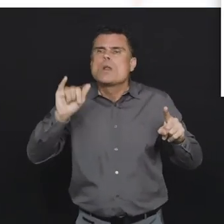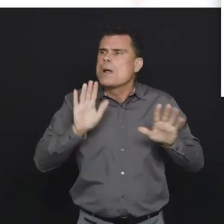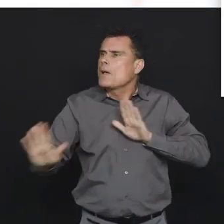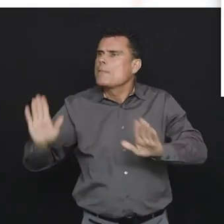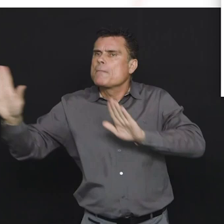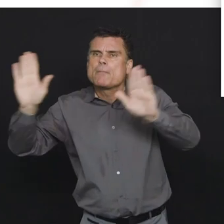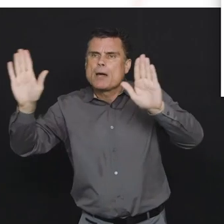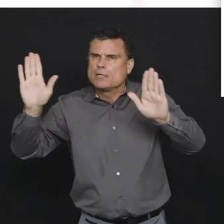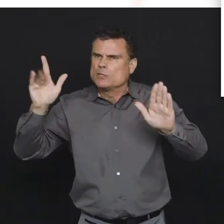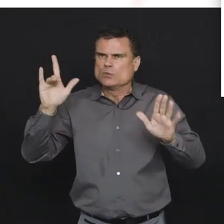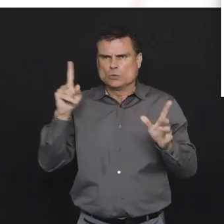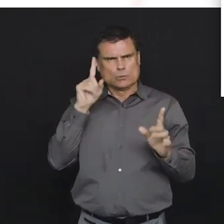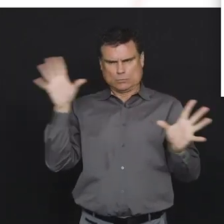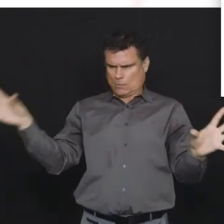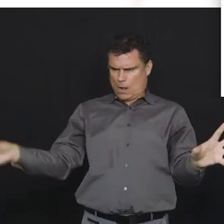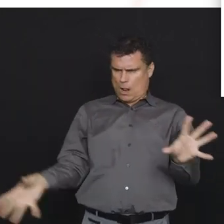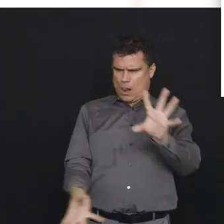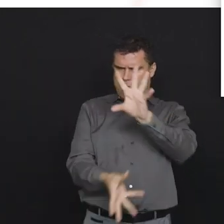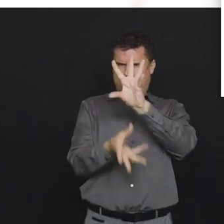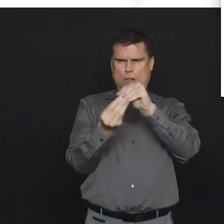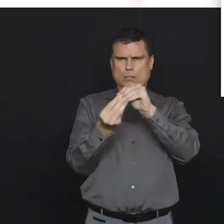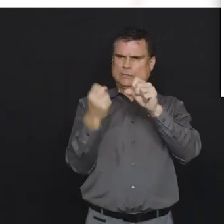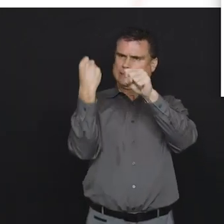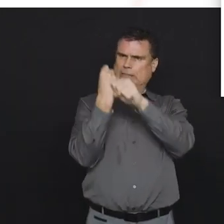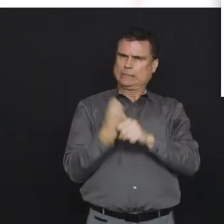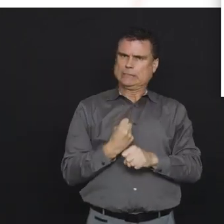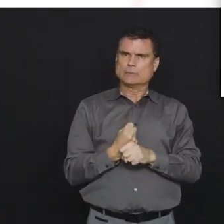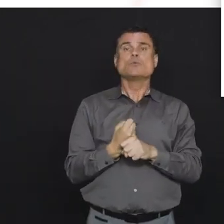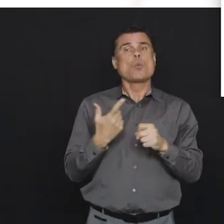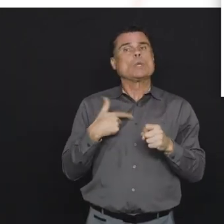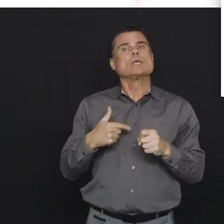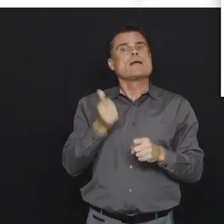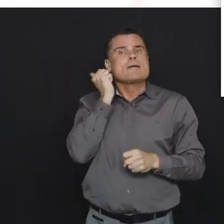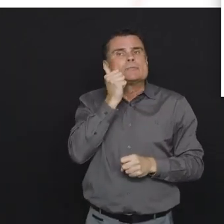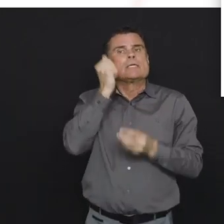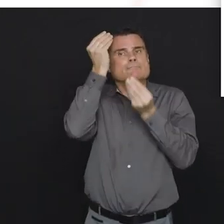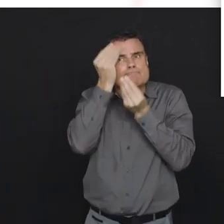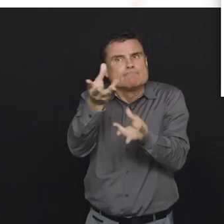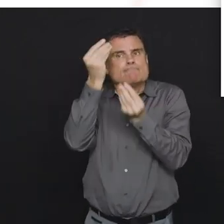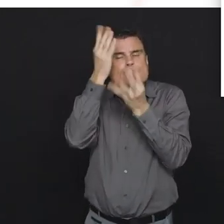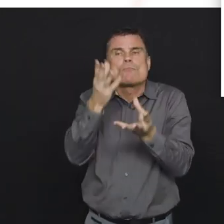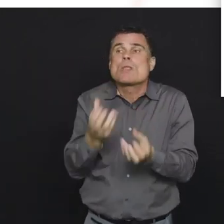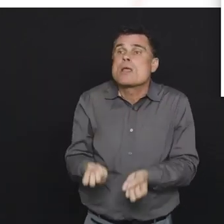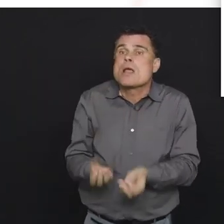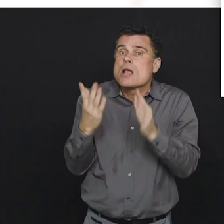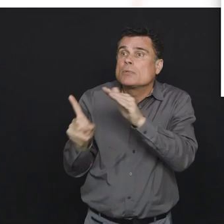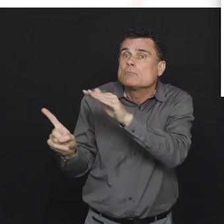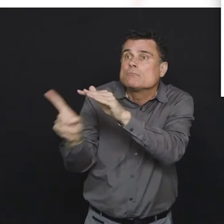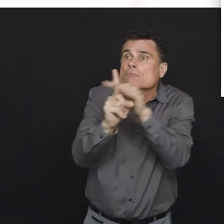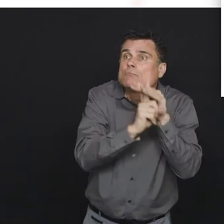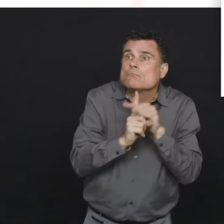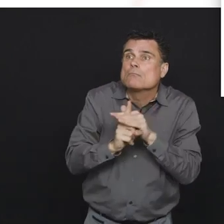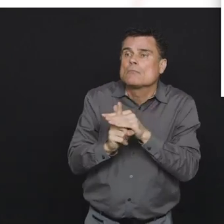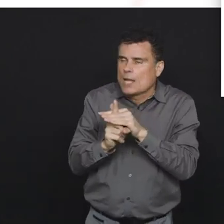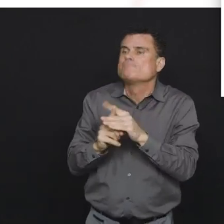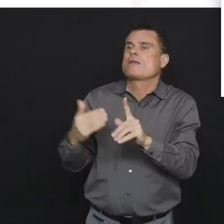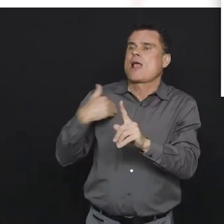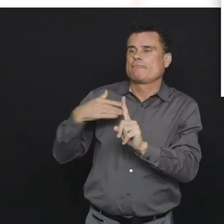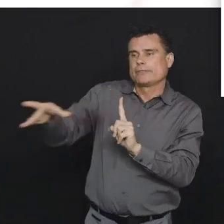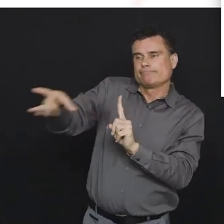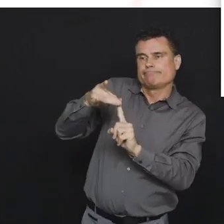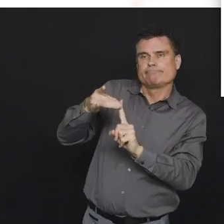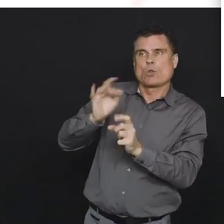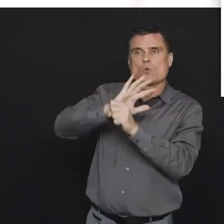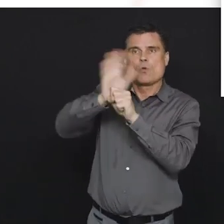comparison looks at the cumulative numbers of cases so these are the what we've been presenting every day the number of people in